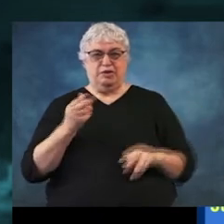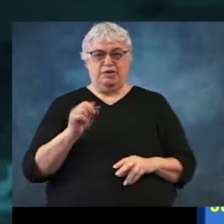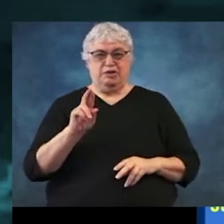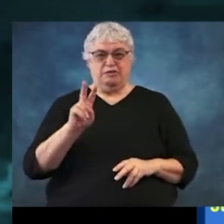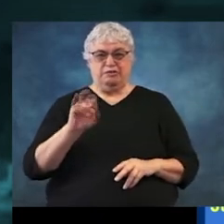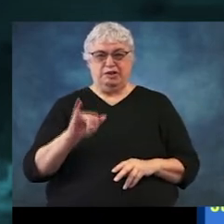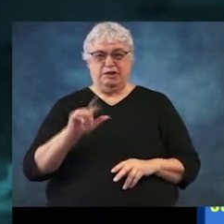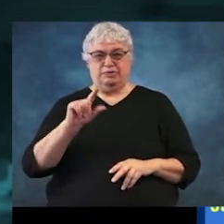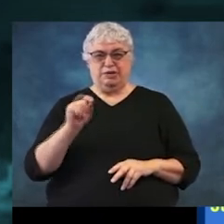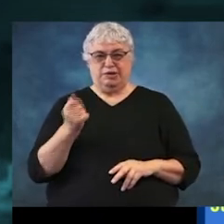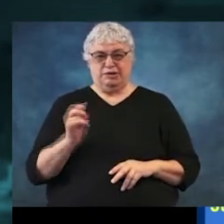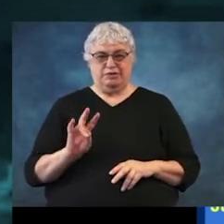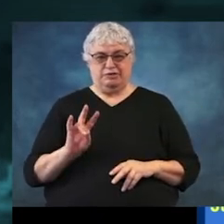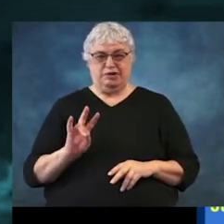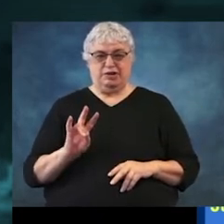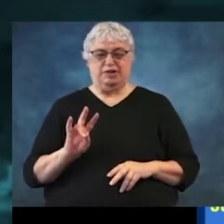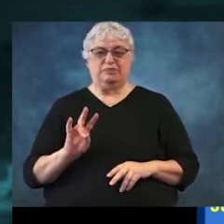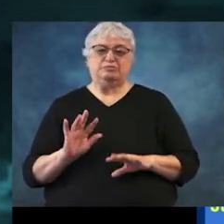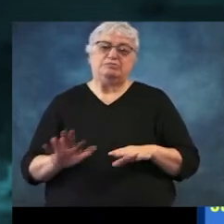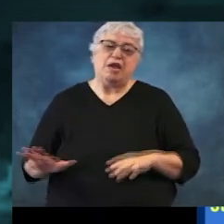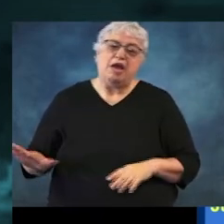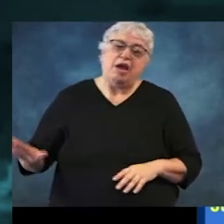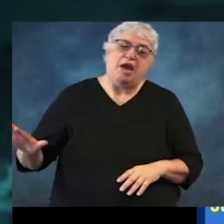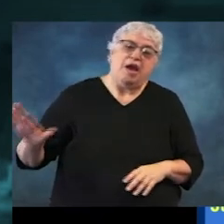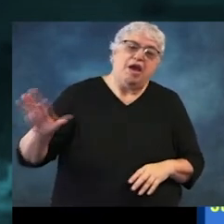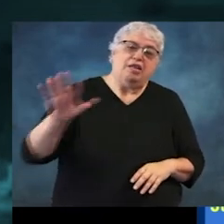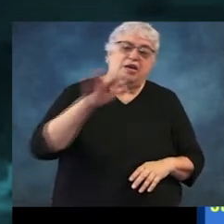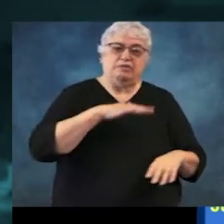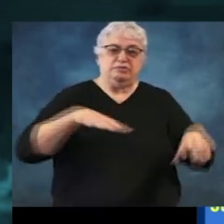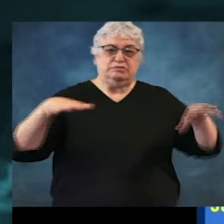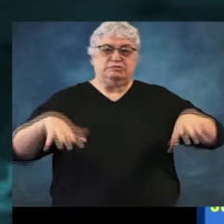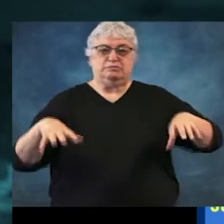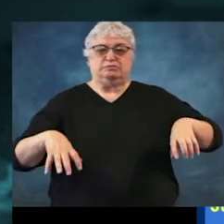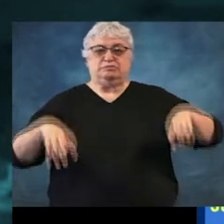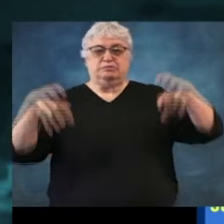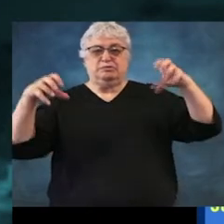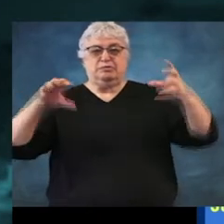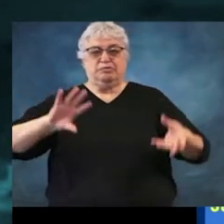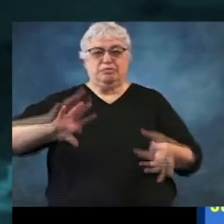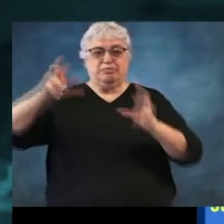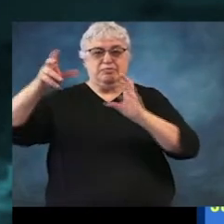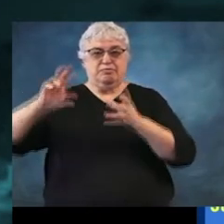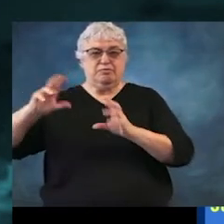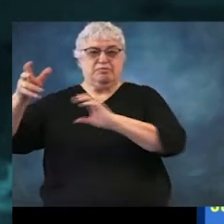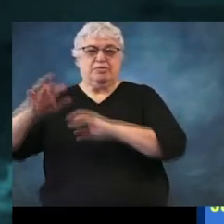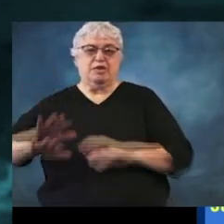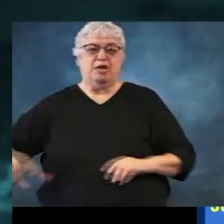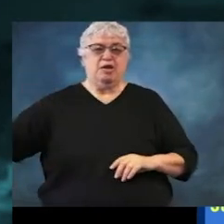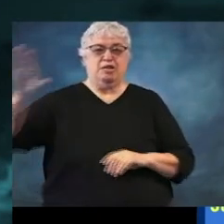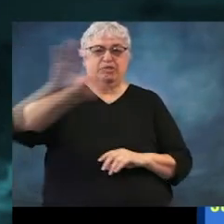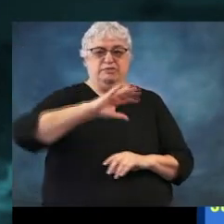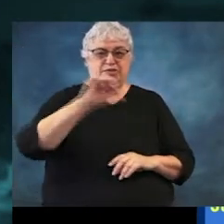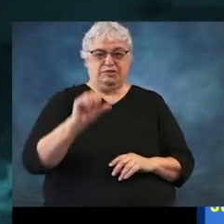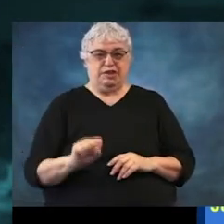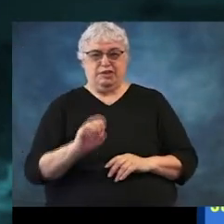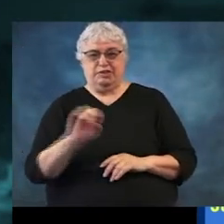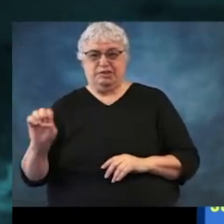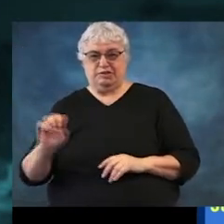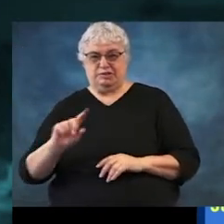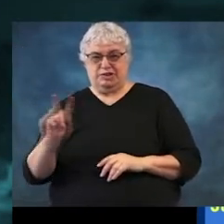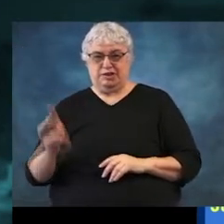2017, you know, widespread significant flooding, catastrophic flooding across all of southeast Texas.